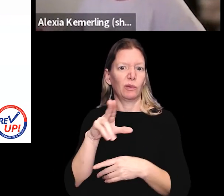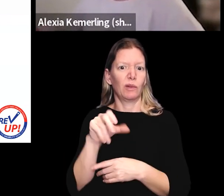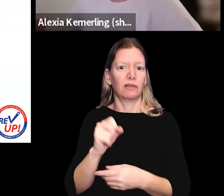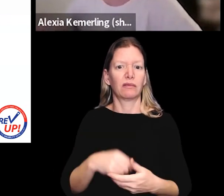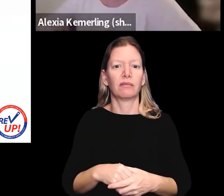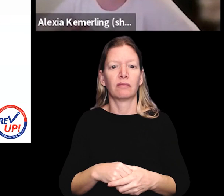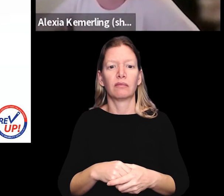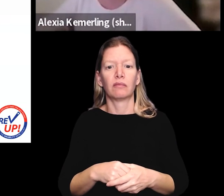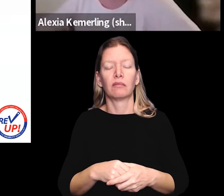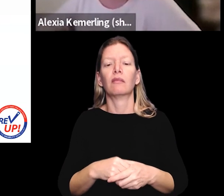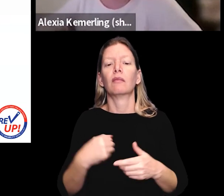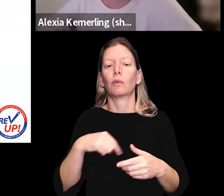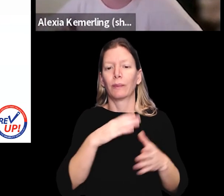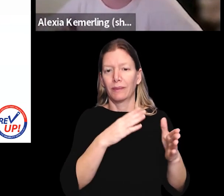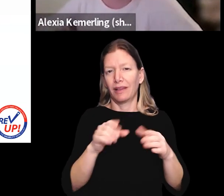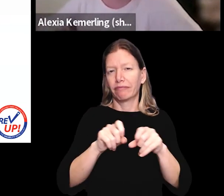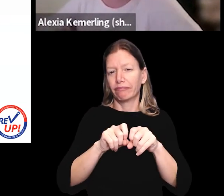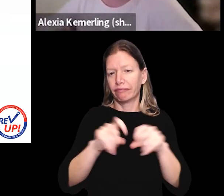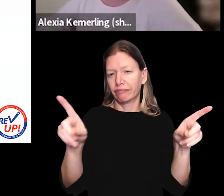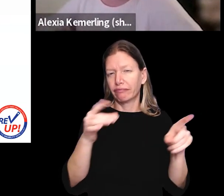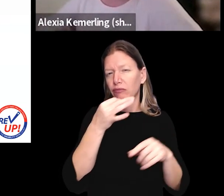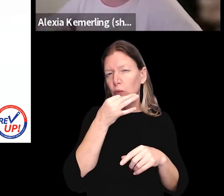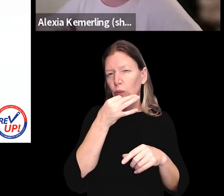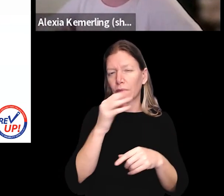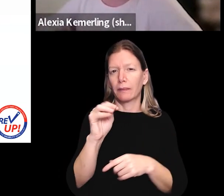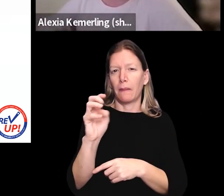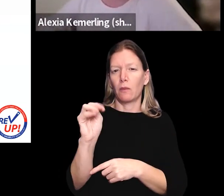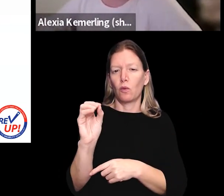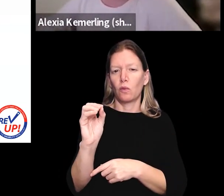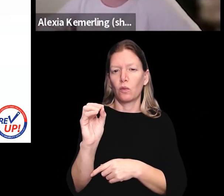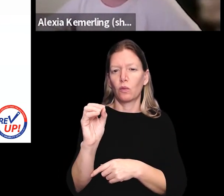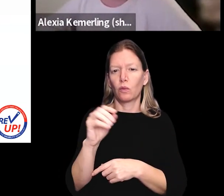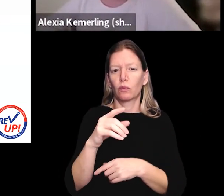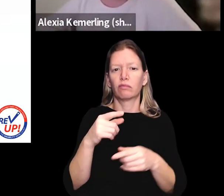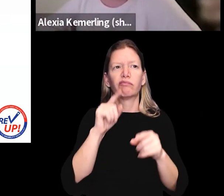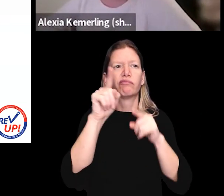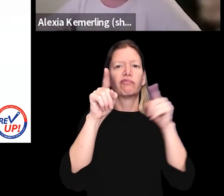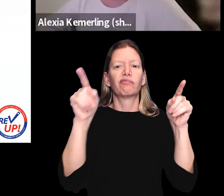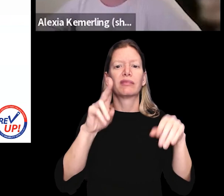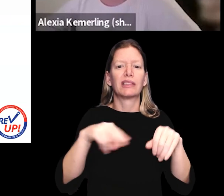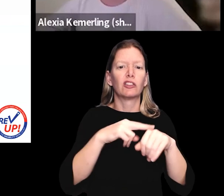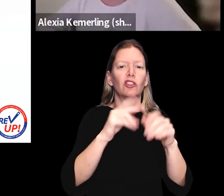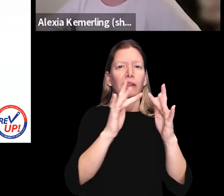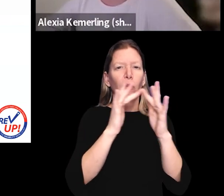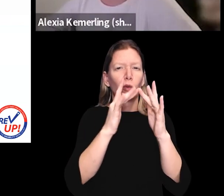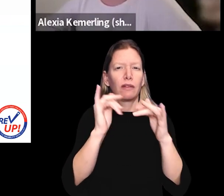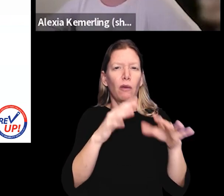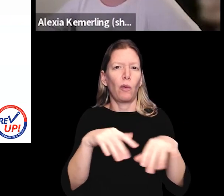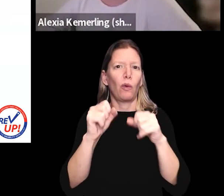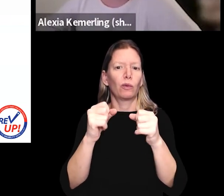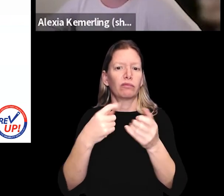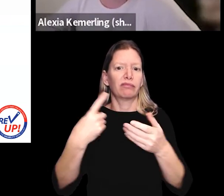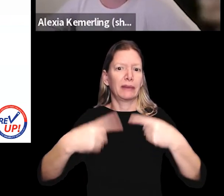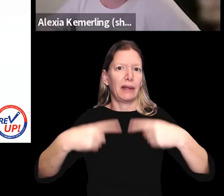And then we are also planning to send out here soon a memo to the debate,